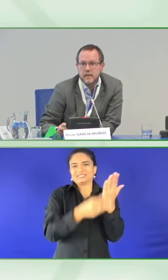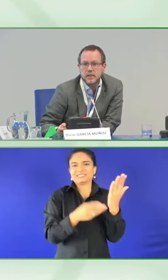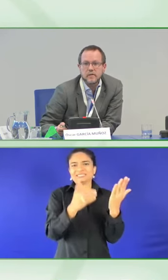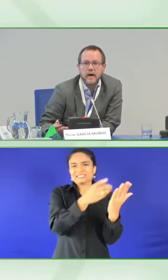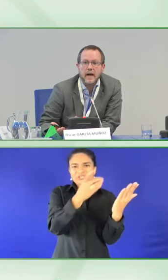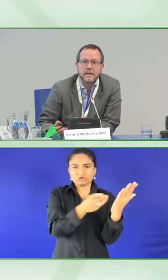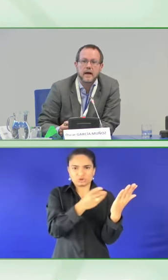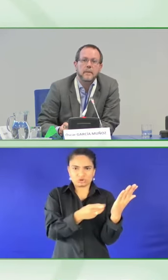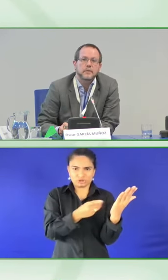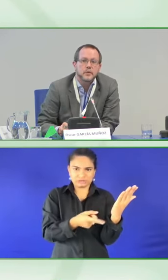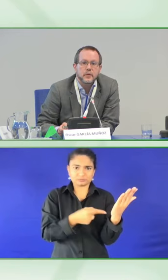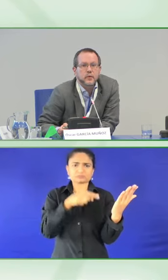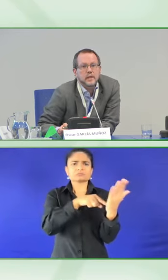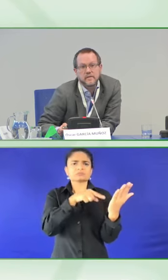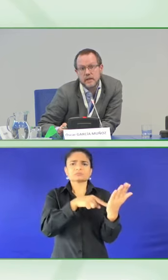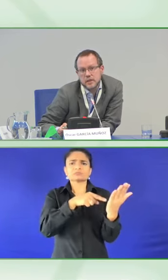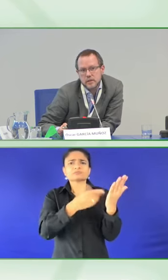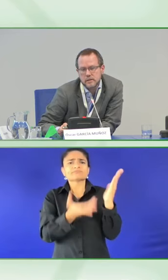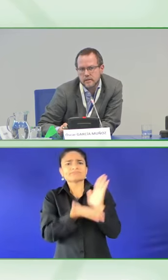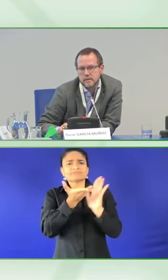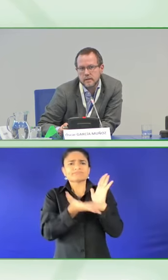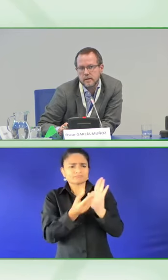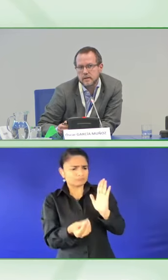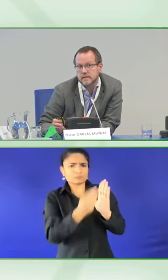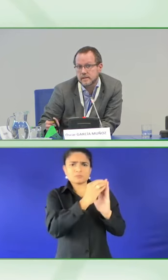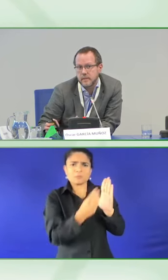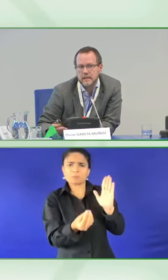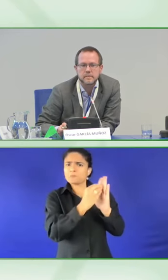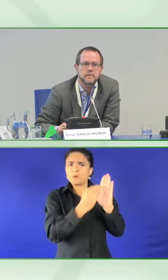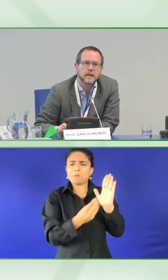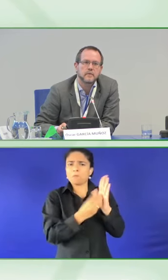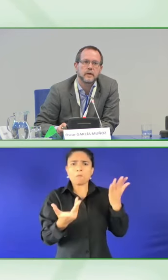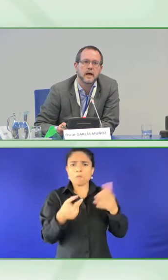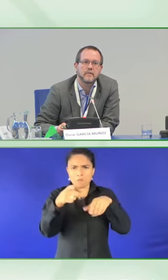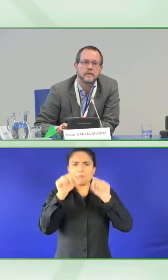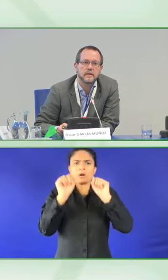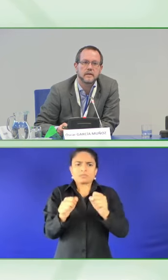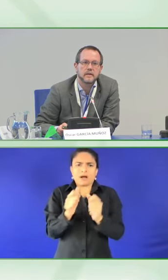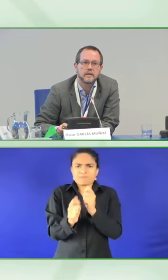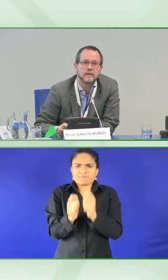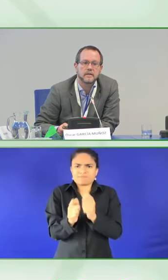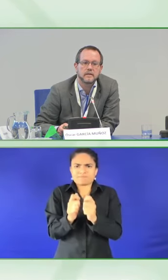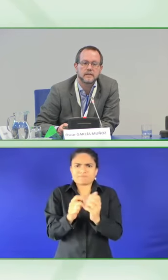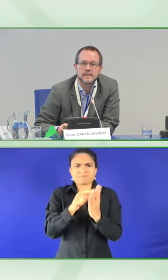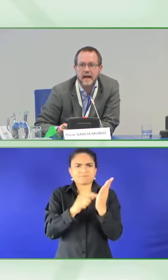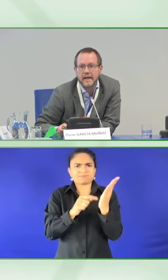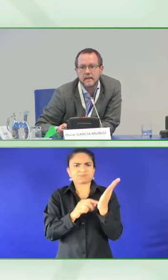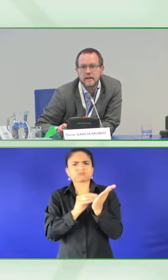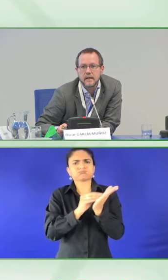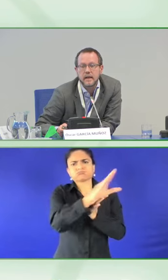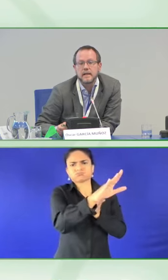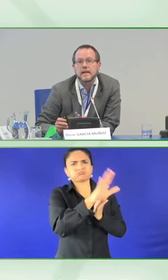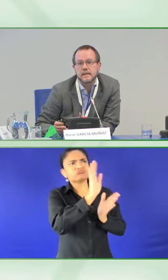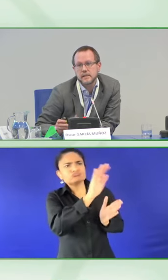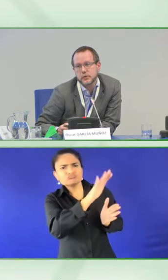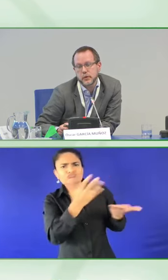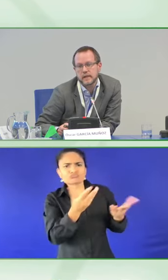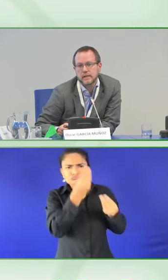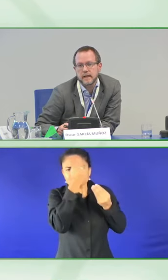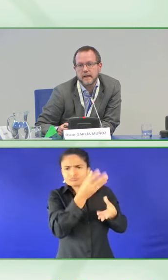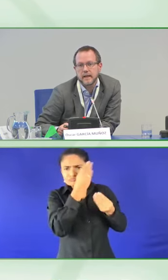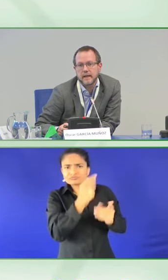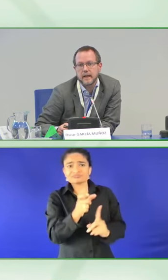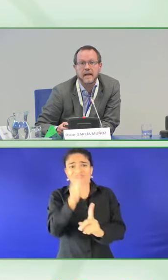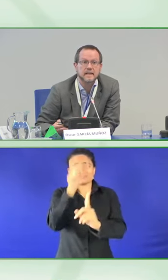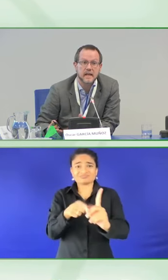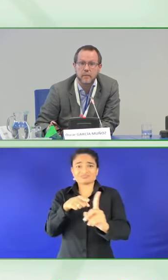Currently, you find up to three definitions. This is the maximum that we have designed in easy to